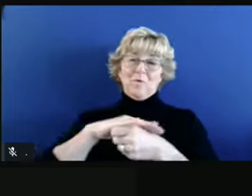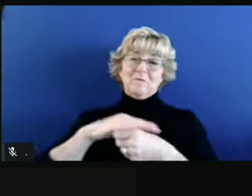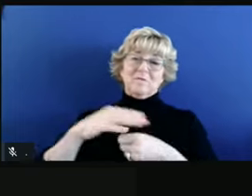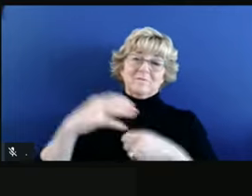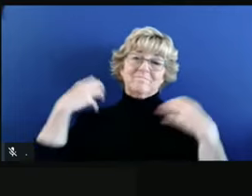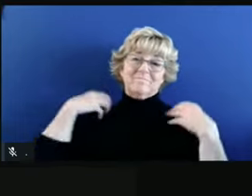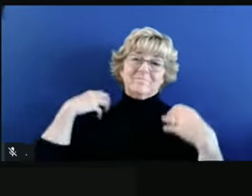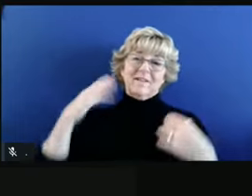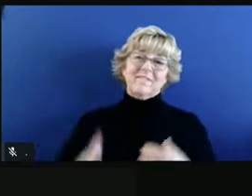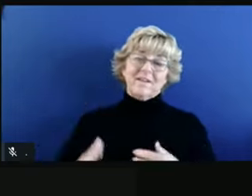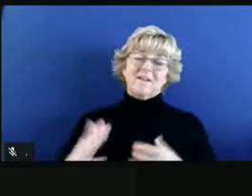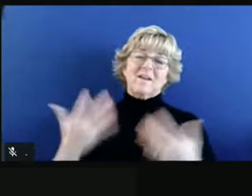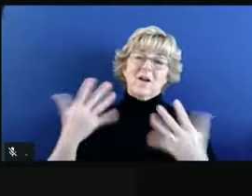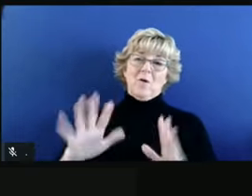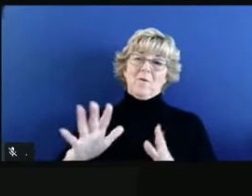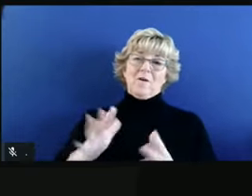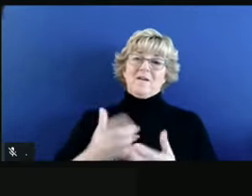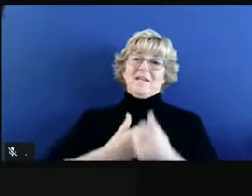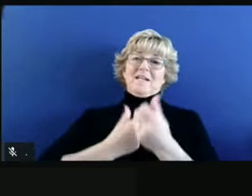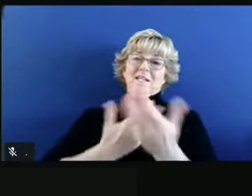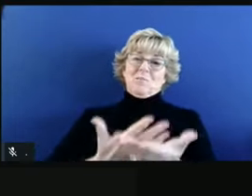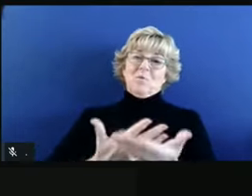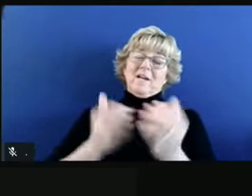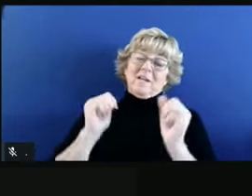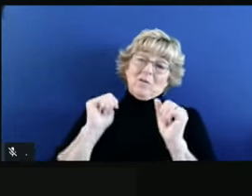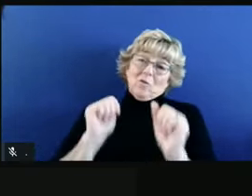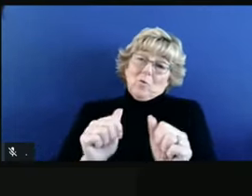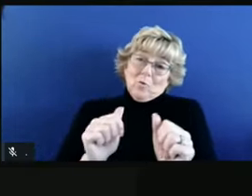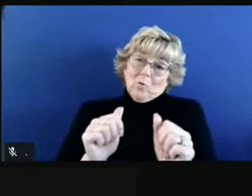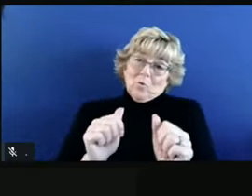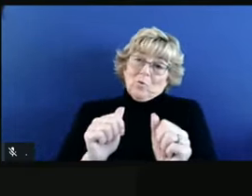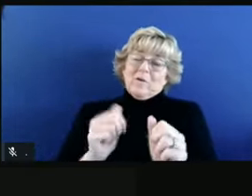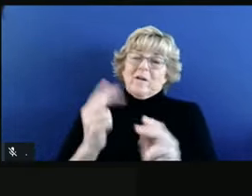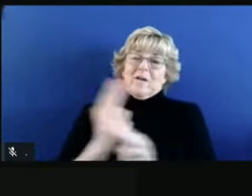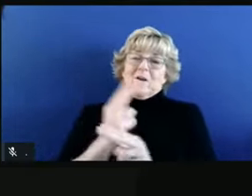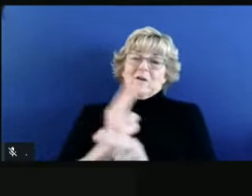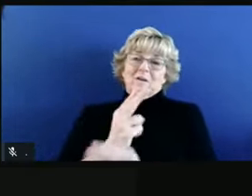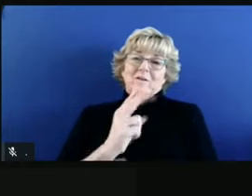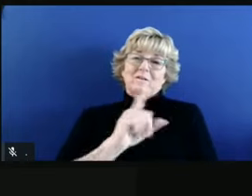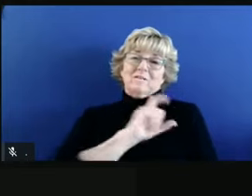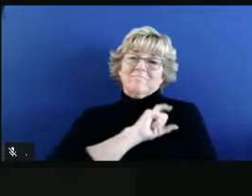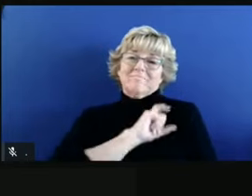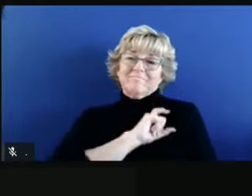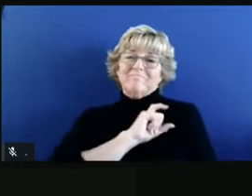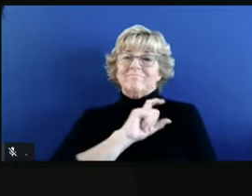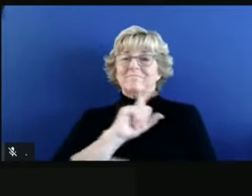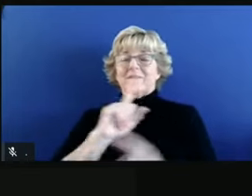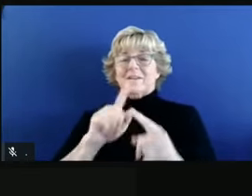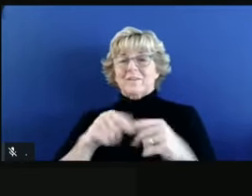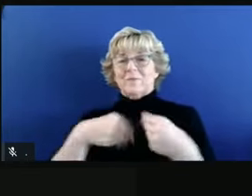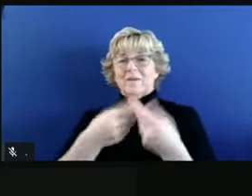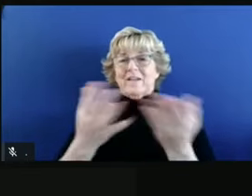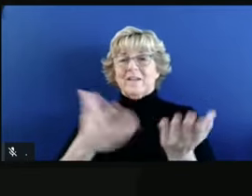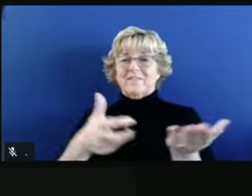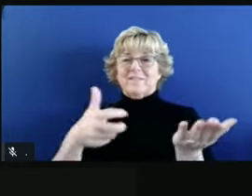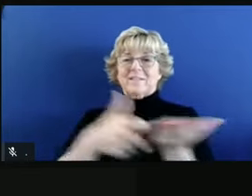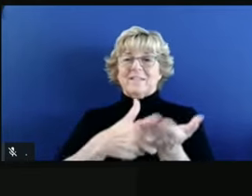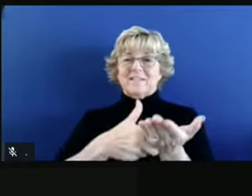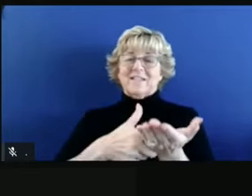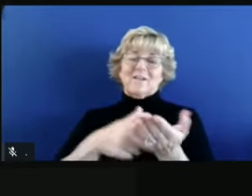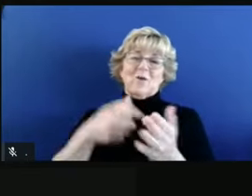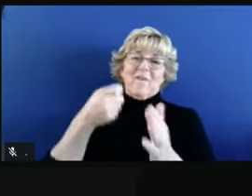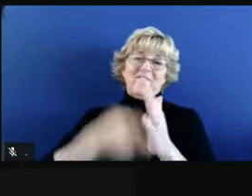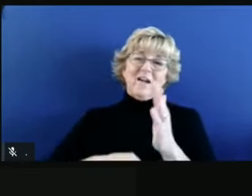some have already expressed it, but can certainly use a fine, a ticket or some other enforcement